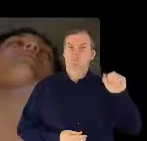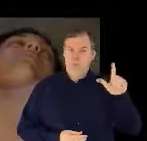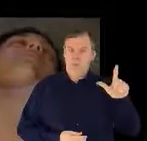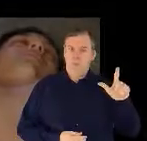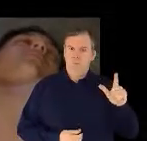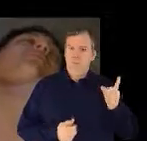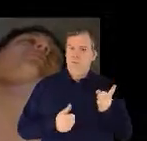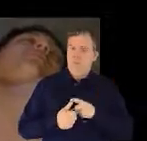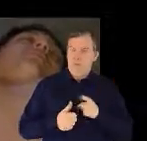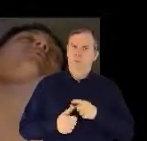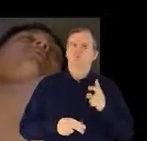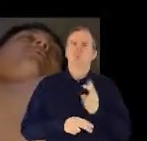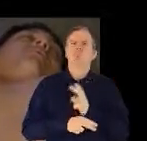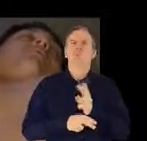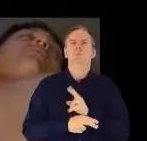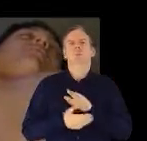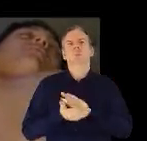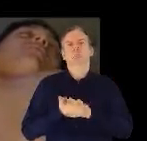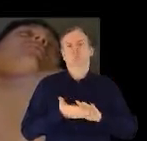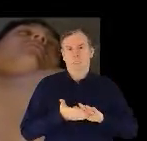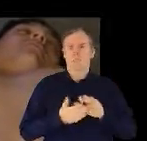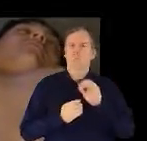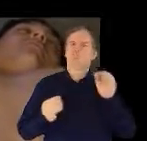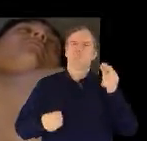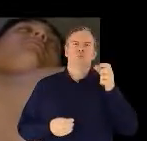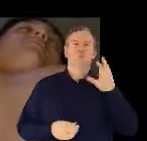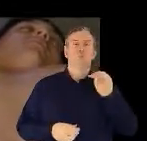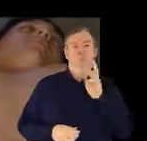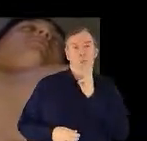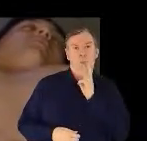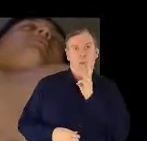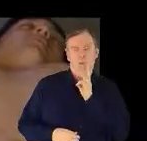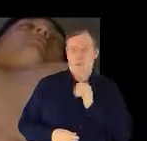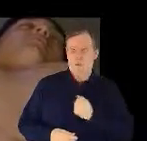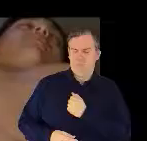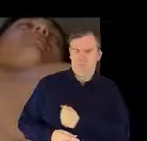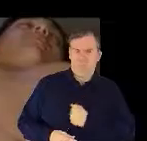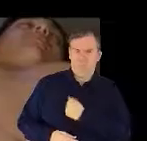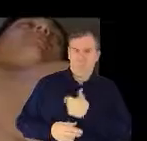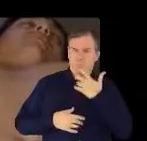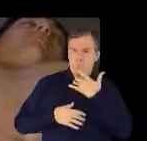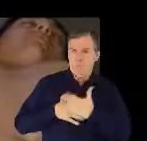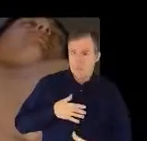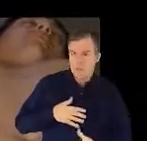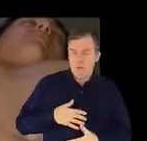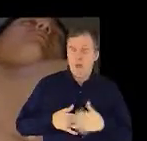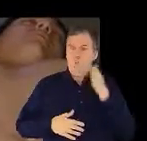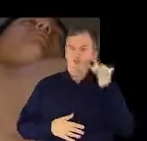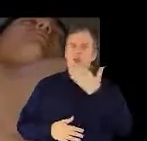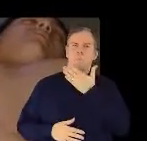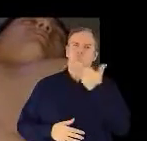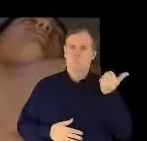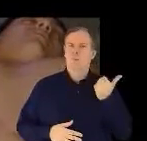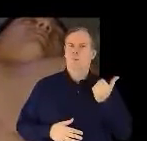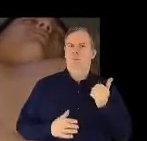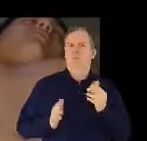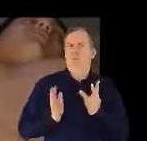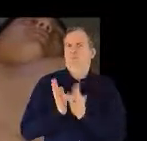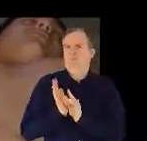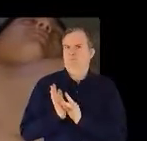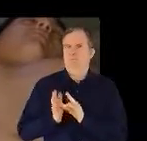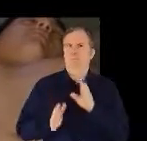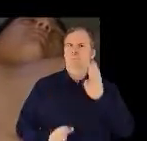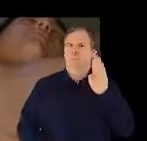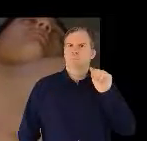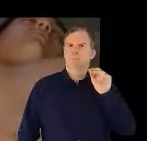seal on, I'm going to use a little bit of sterile saline to clean up some of this blood around the wound so I get a better seal with the halo